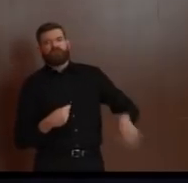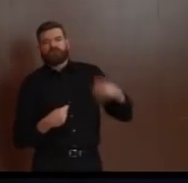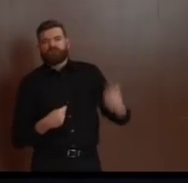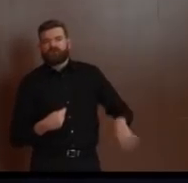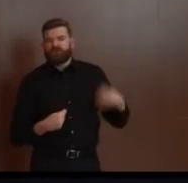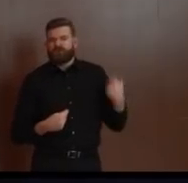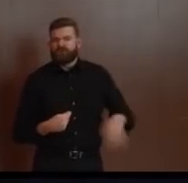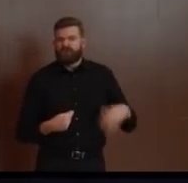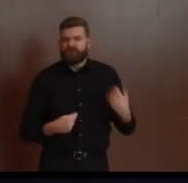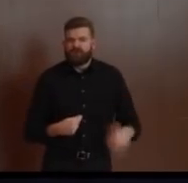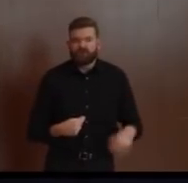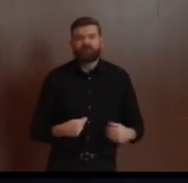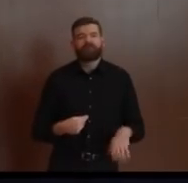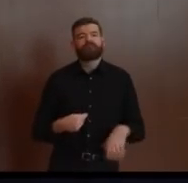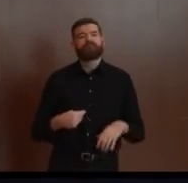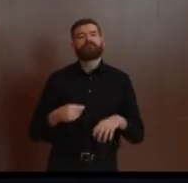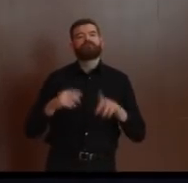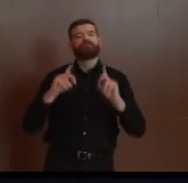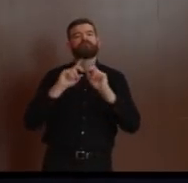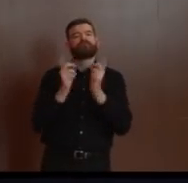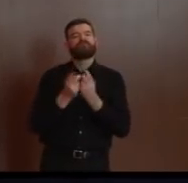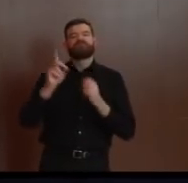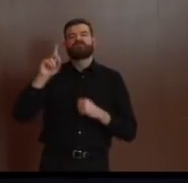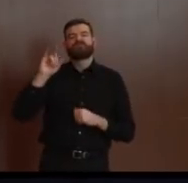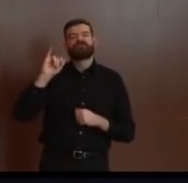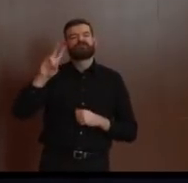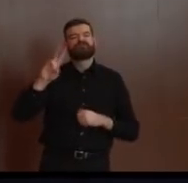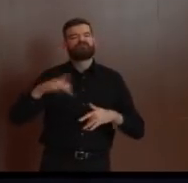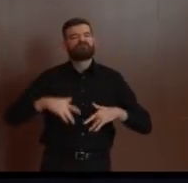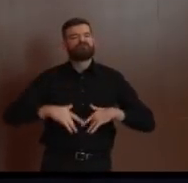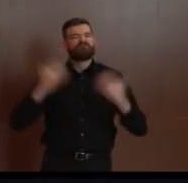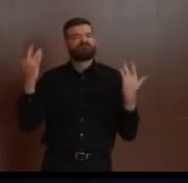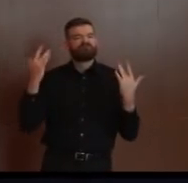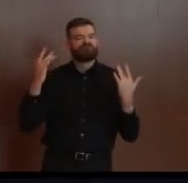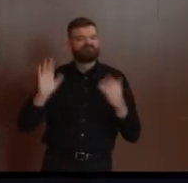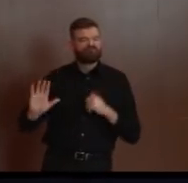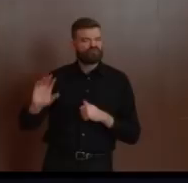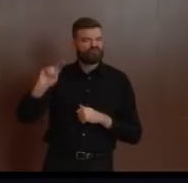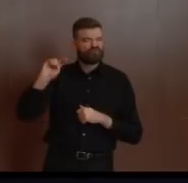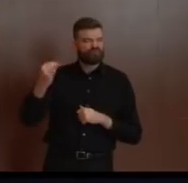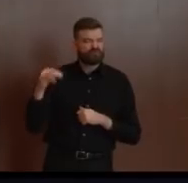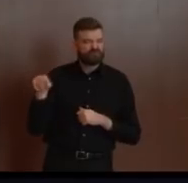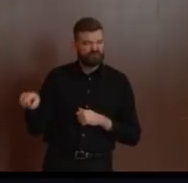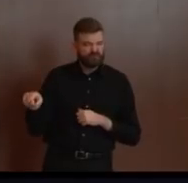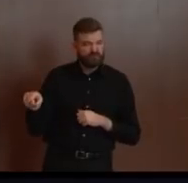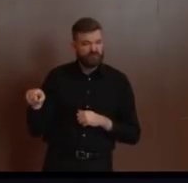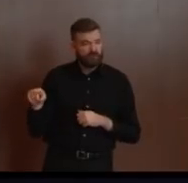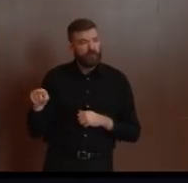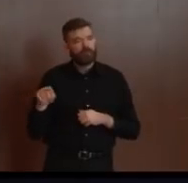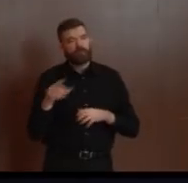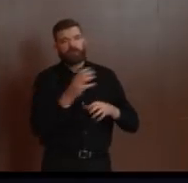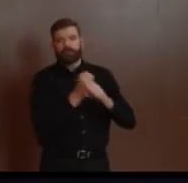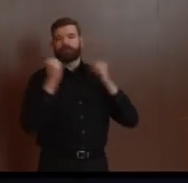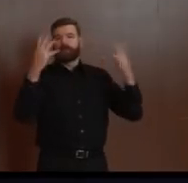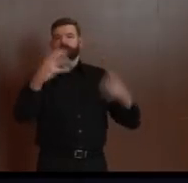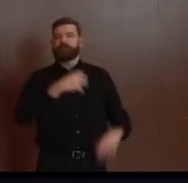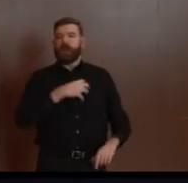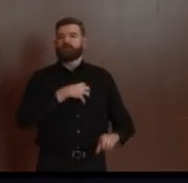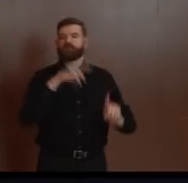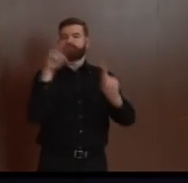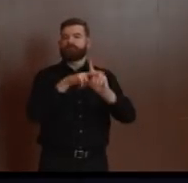COVID-19 related complaints concerning some 900 distinct business locations across New Jersey.